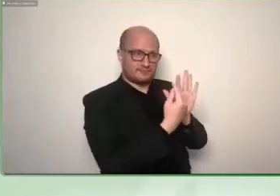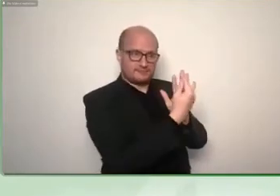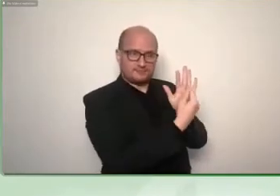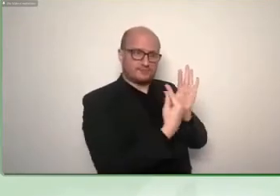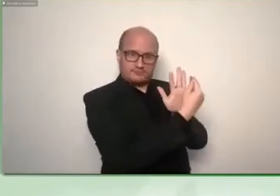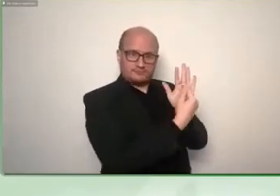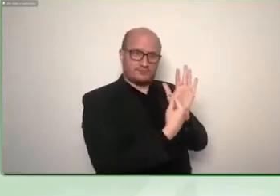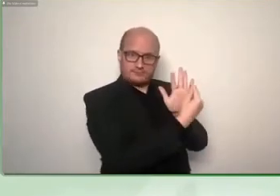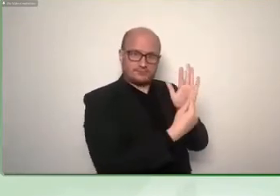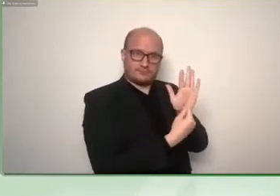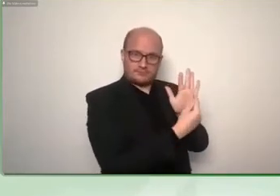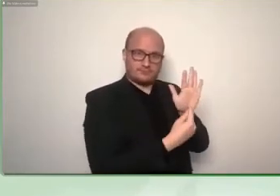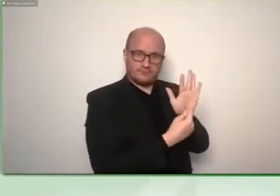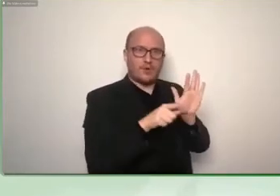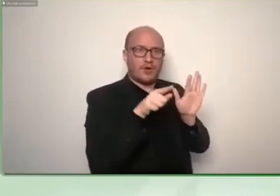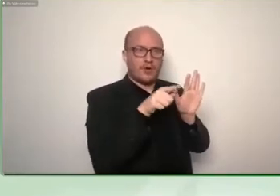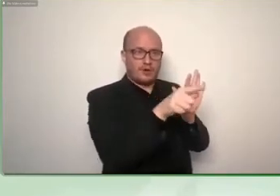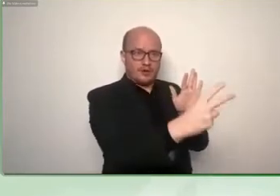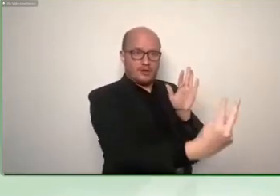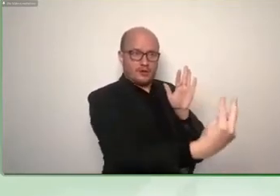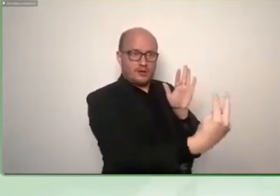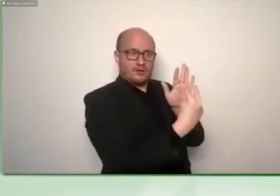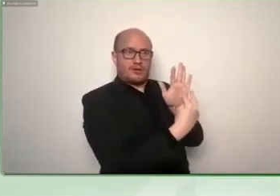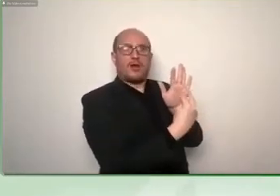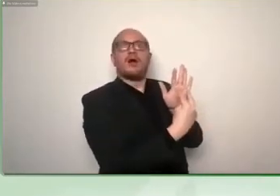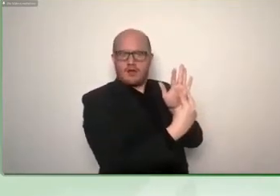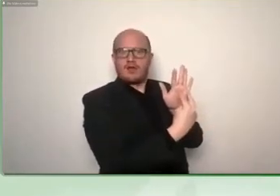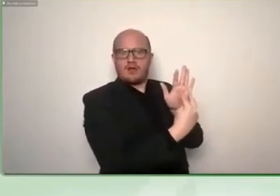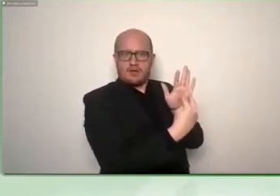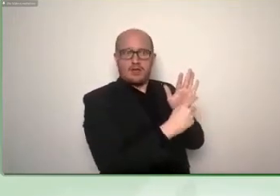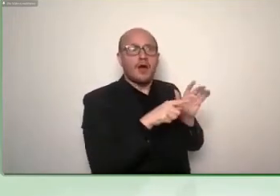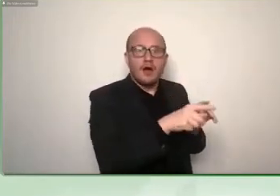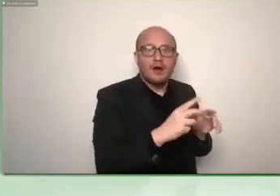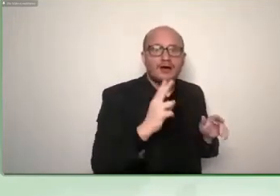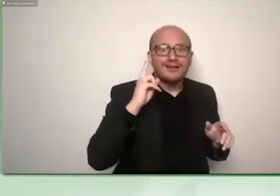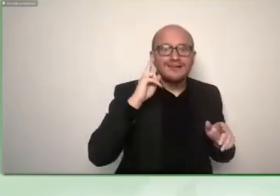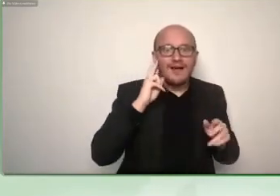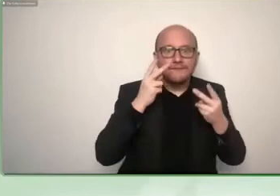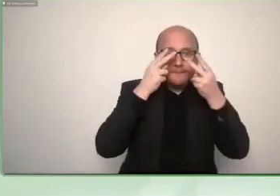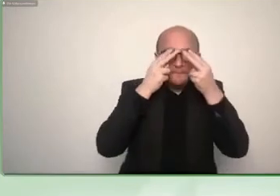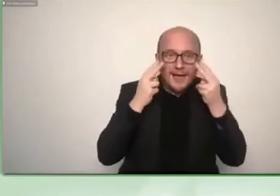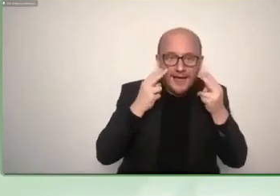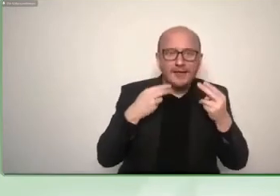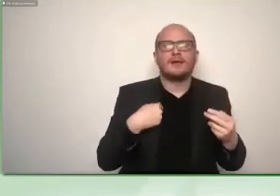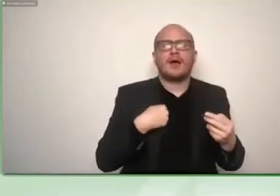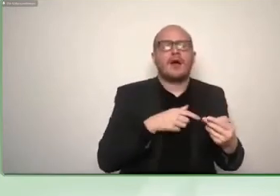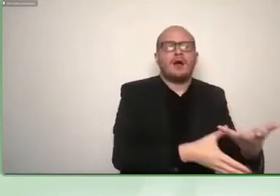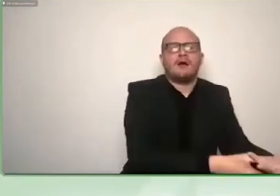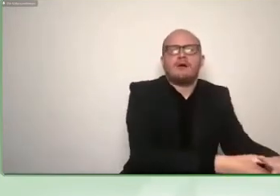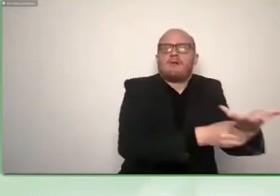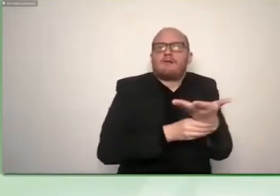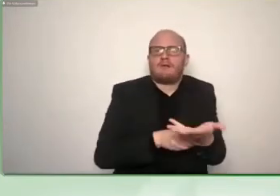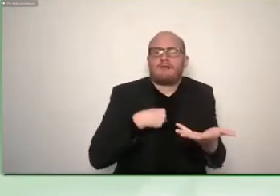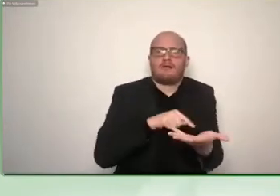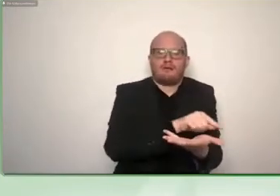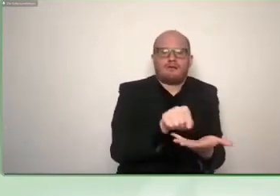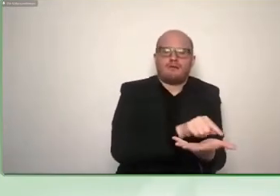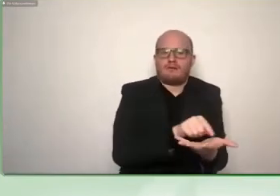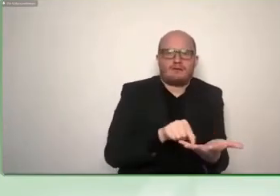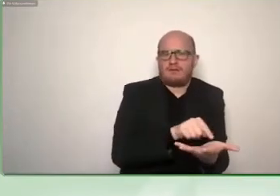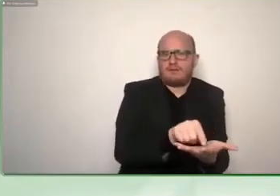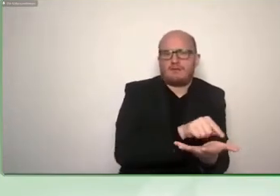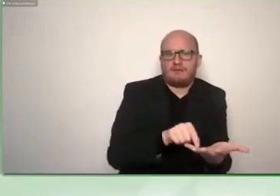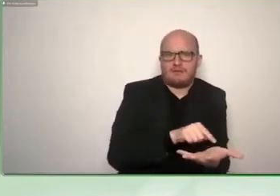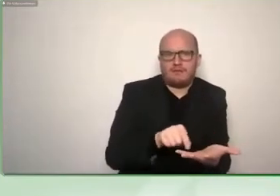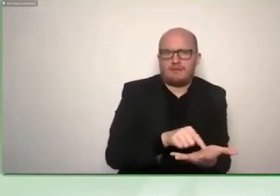example how quick you are i think this is also important that this is really a communication uh what would be my name is juliana mean